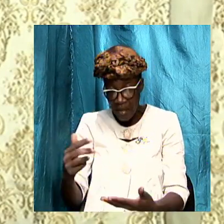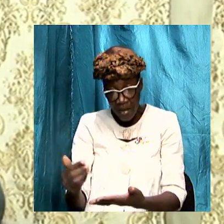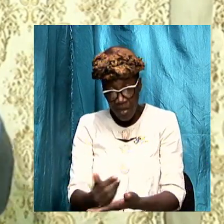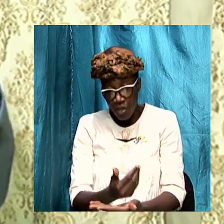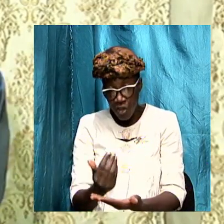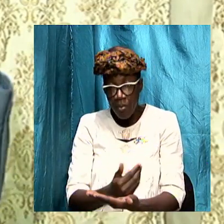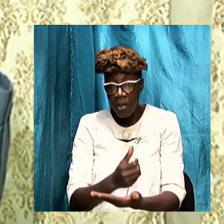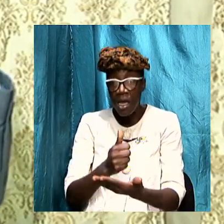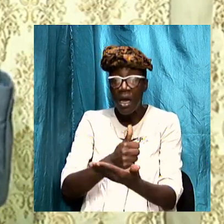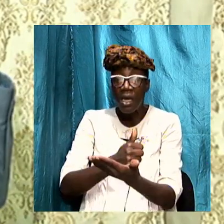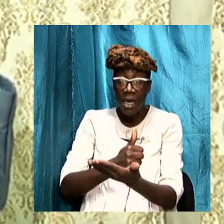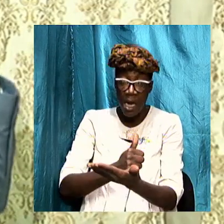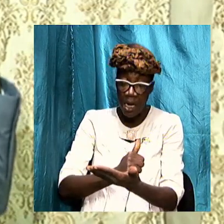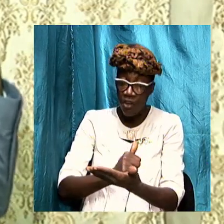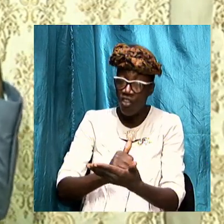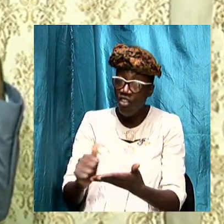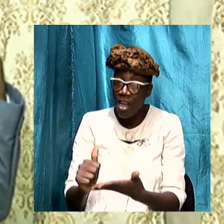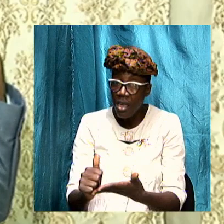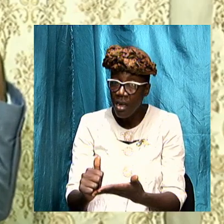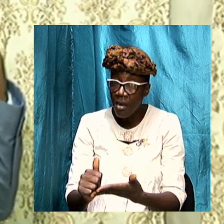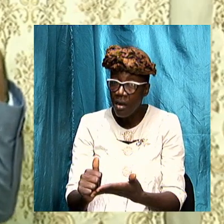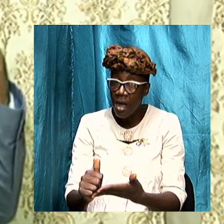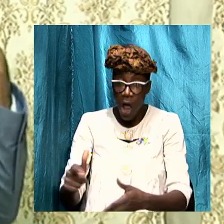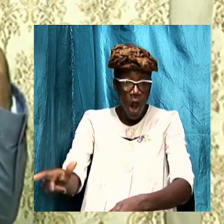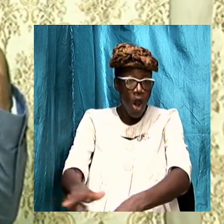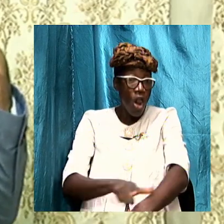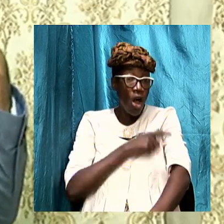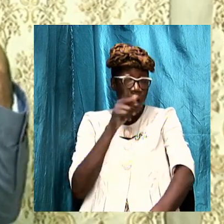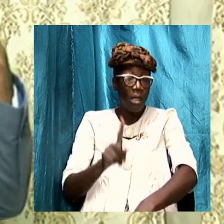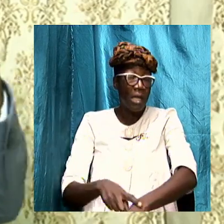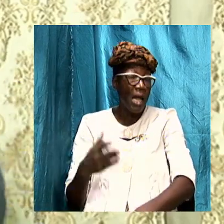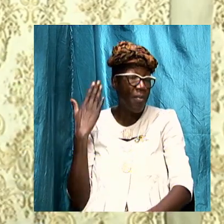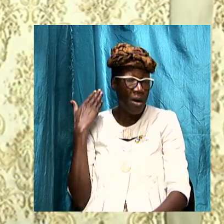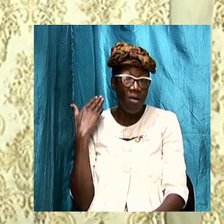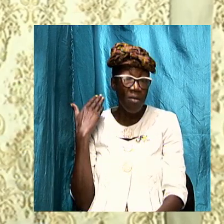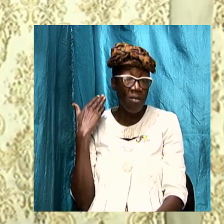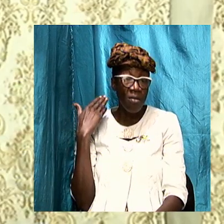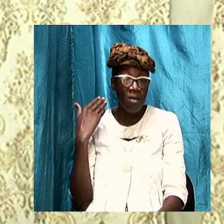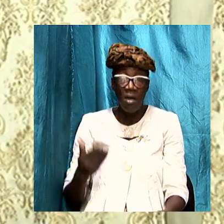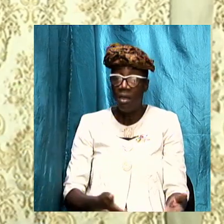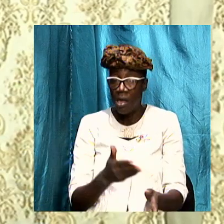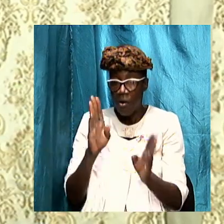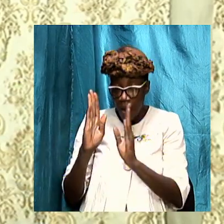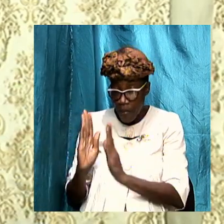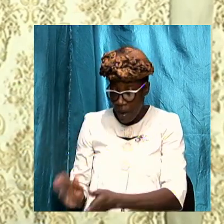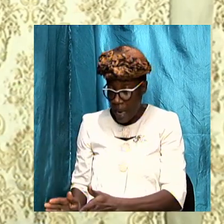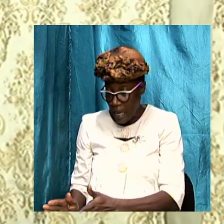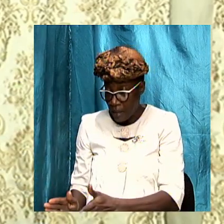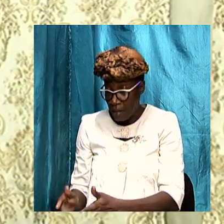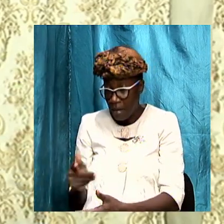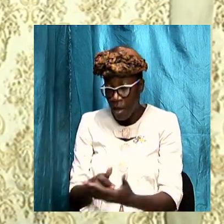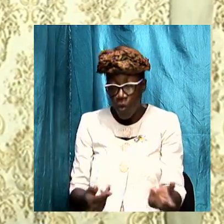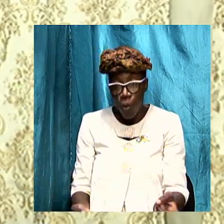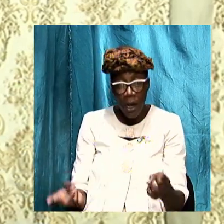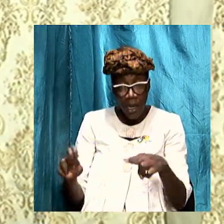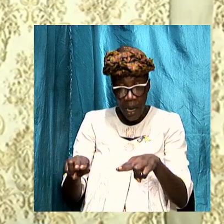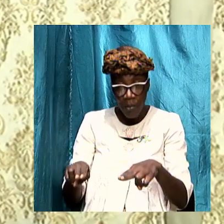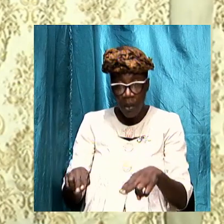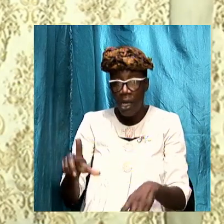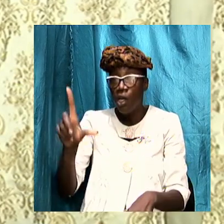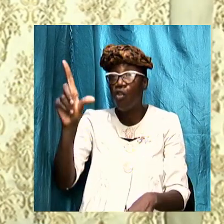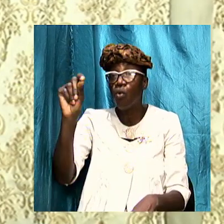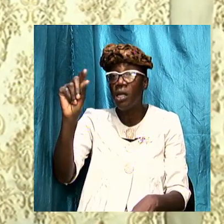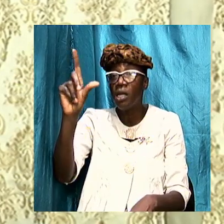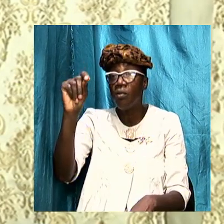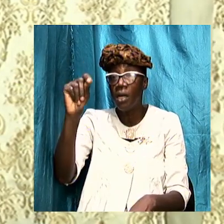for decades decades ago there were plans as to what will happen in 2020